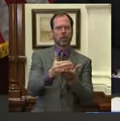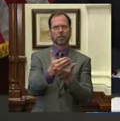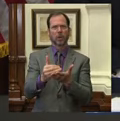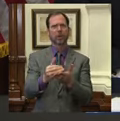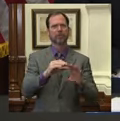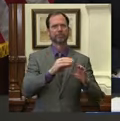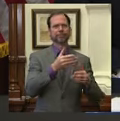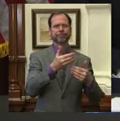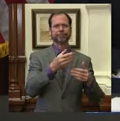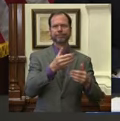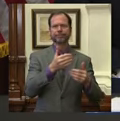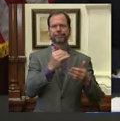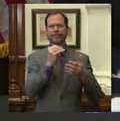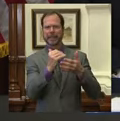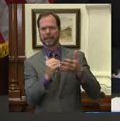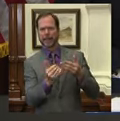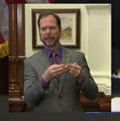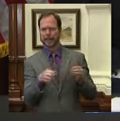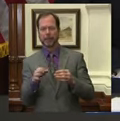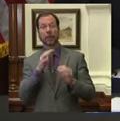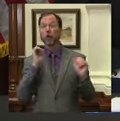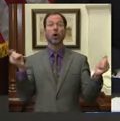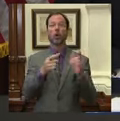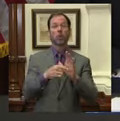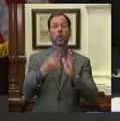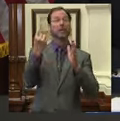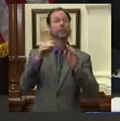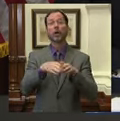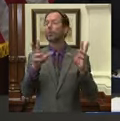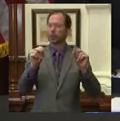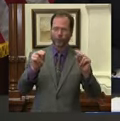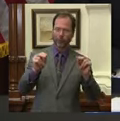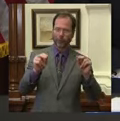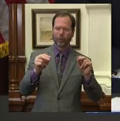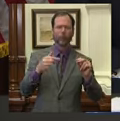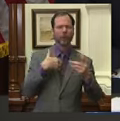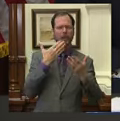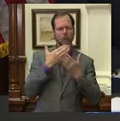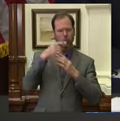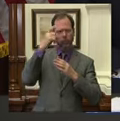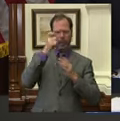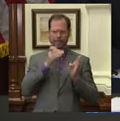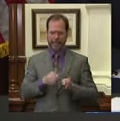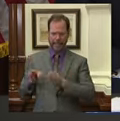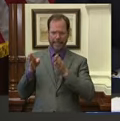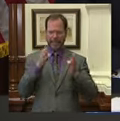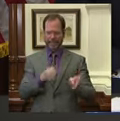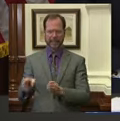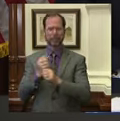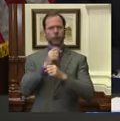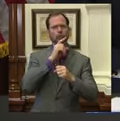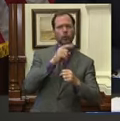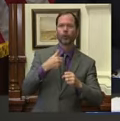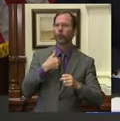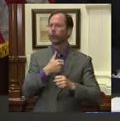Obviously, not all businesses can open all at once. A more strategic approach is required to ensure that we don't